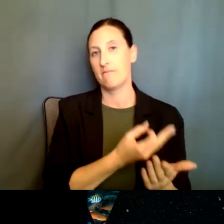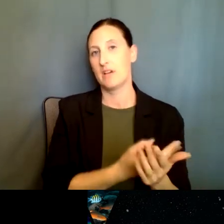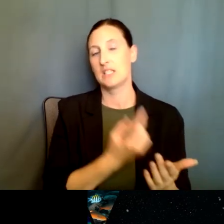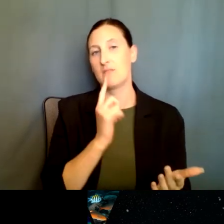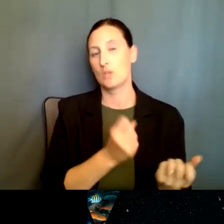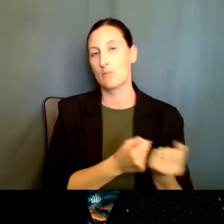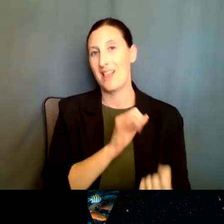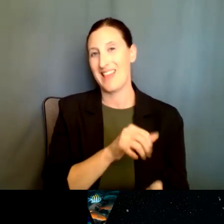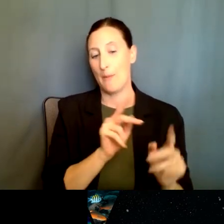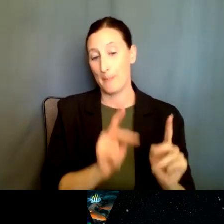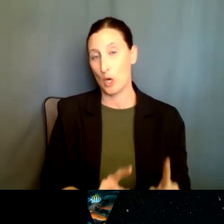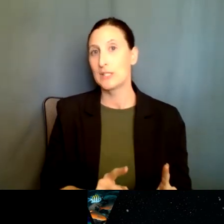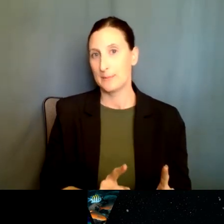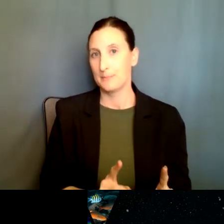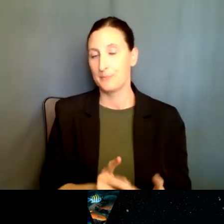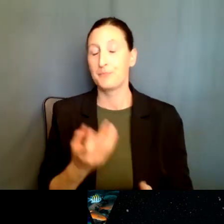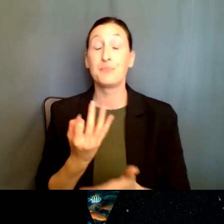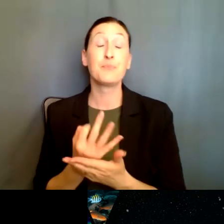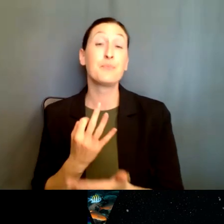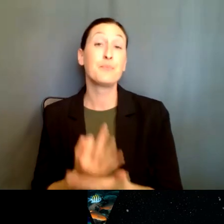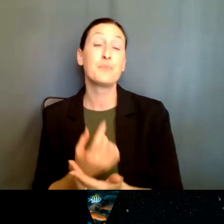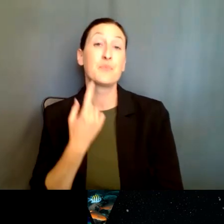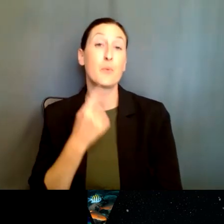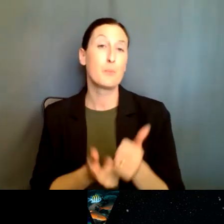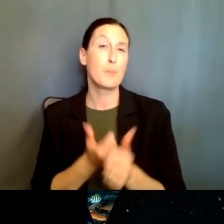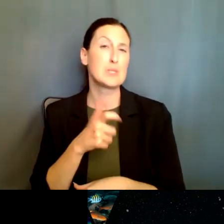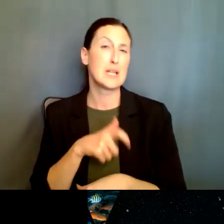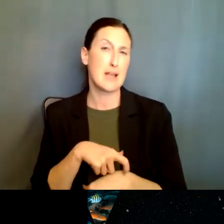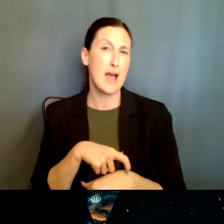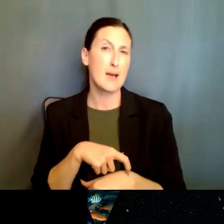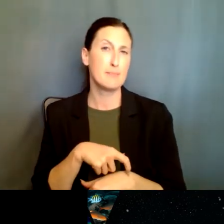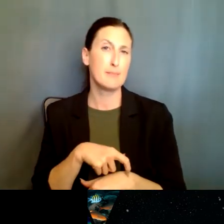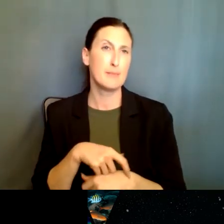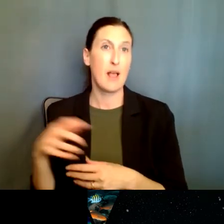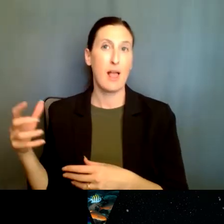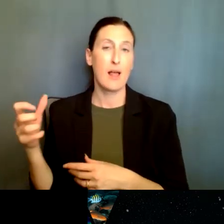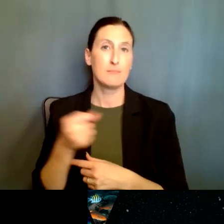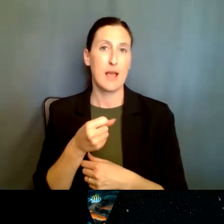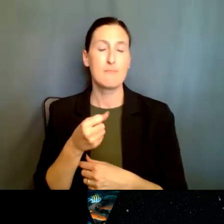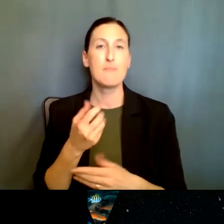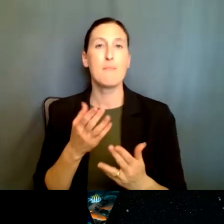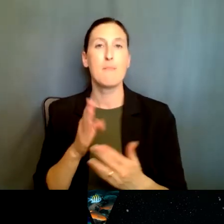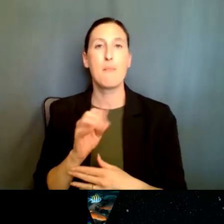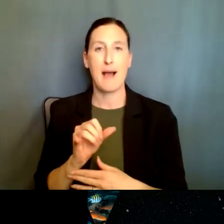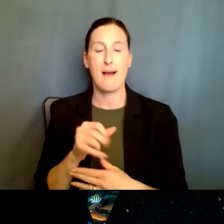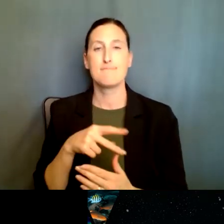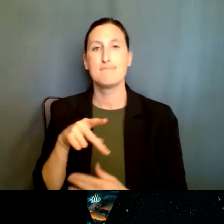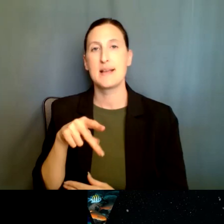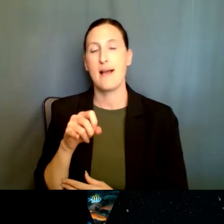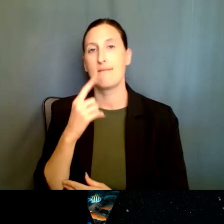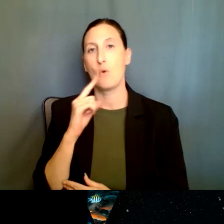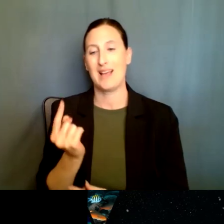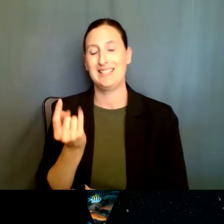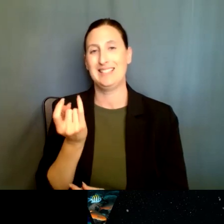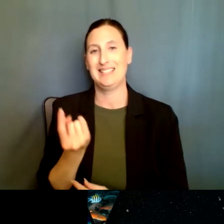person. So, um, the funding is most of the time, uh, obtained by the PI for a certain project. I'm not